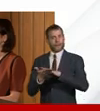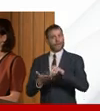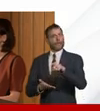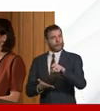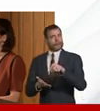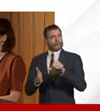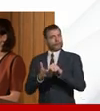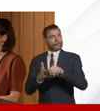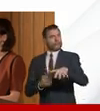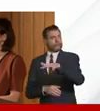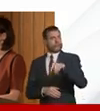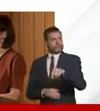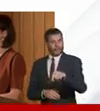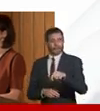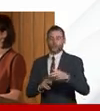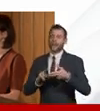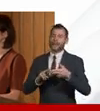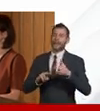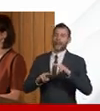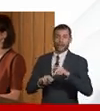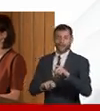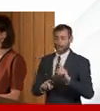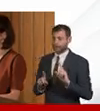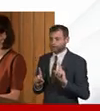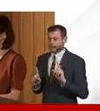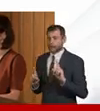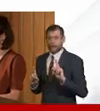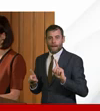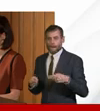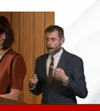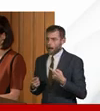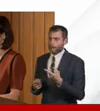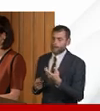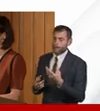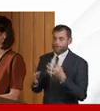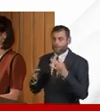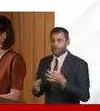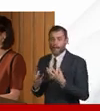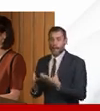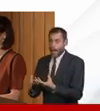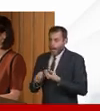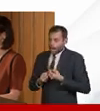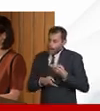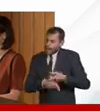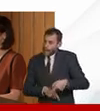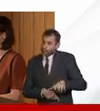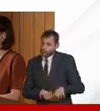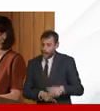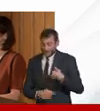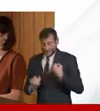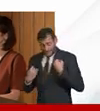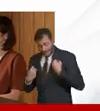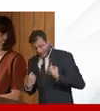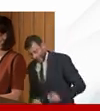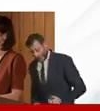and uh if the individuals do not have access to care support formal care support um or to family they